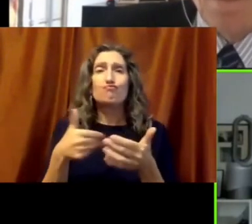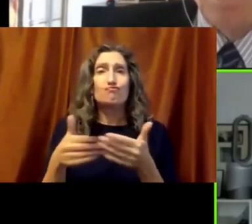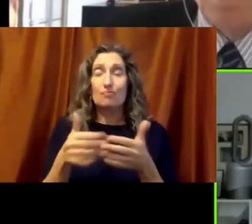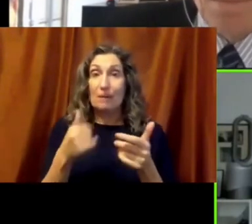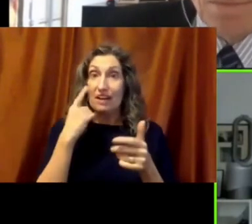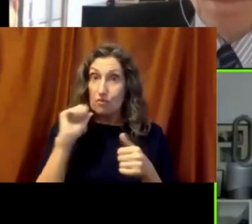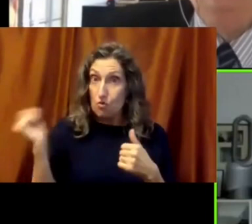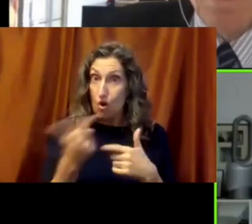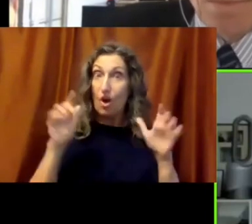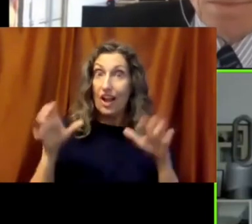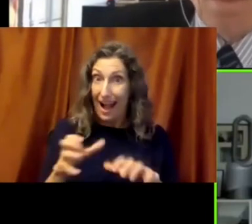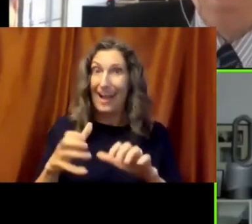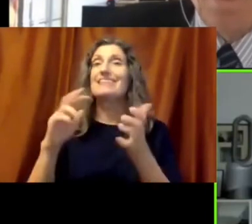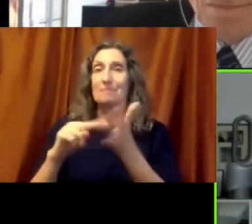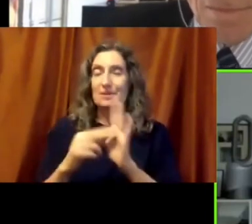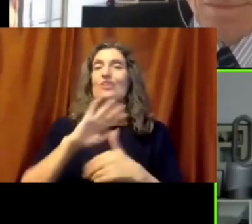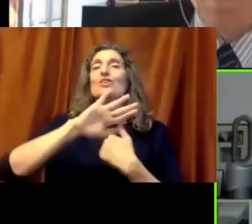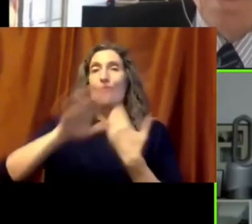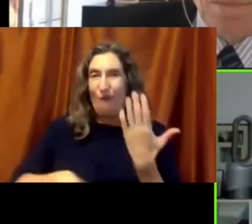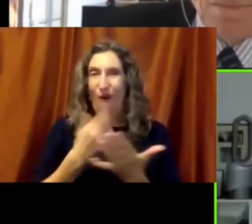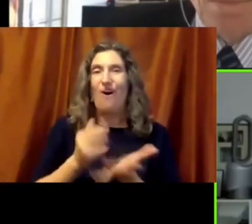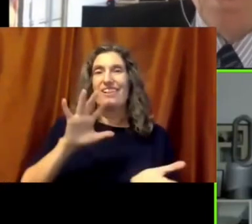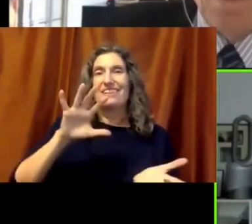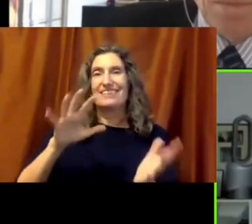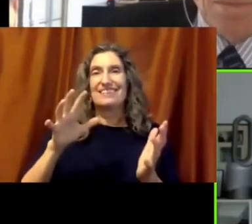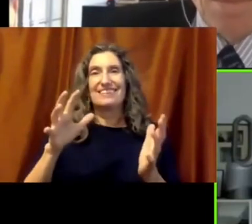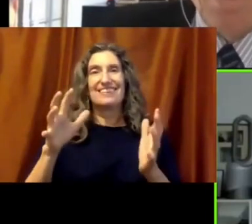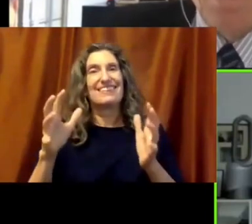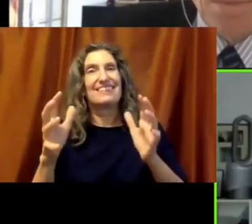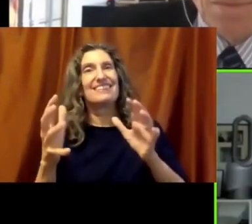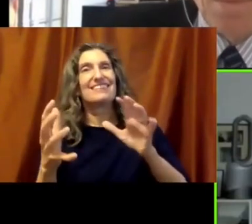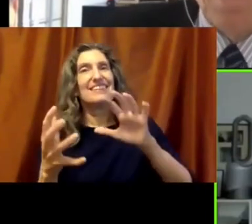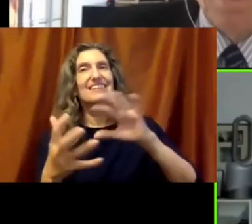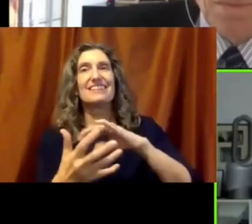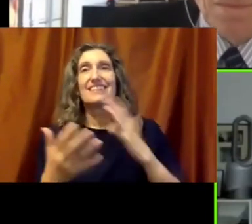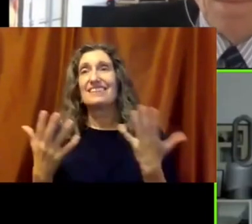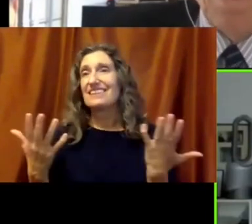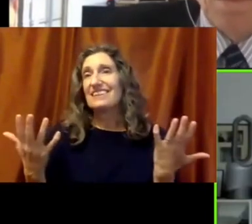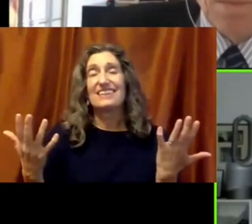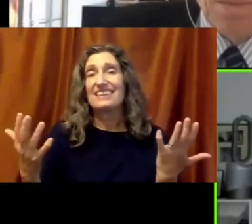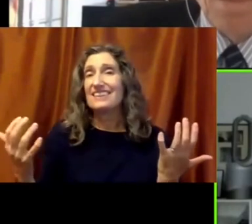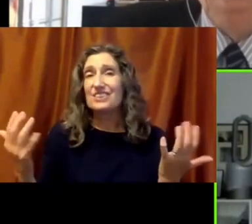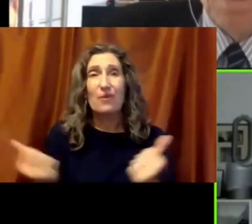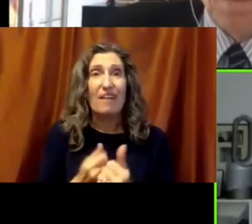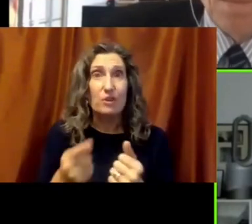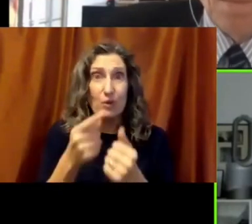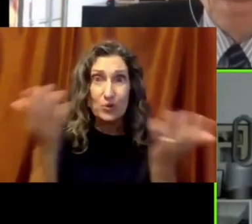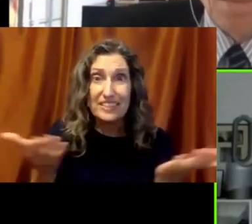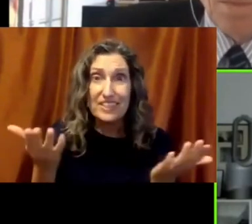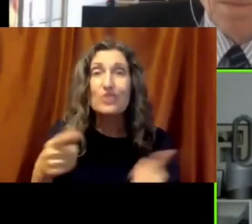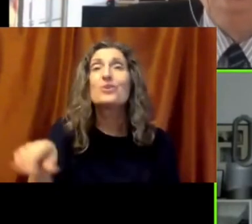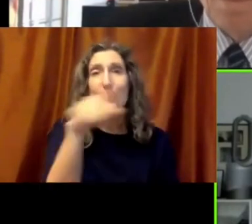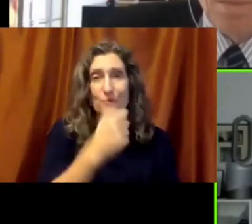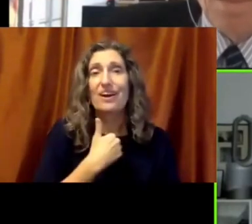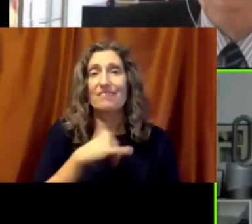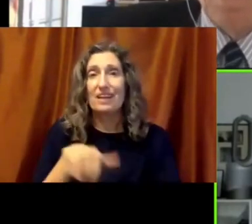all moving the needle. And everybody on this, in this conversation today has